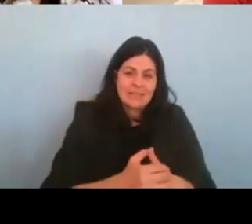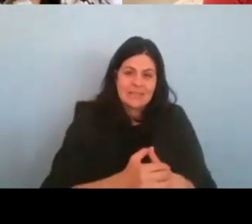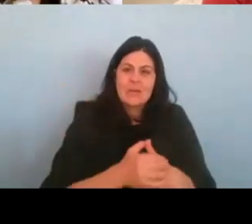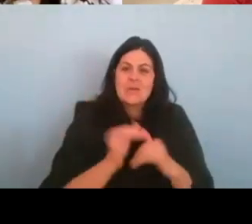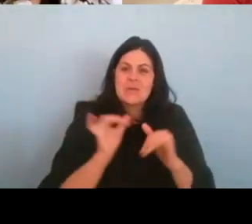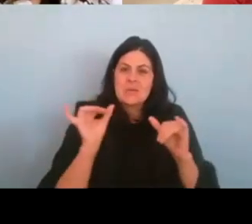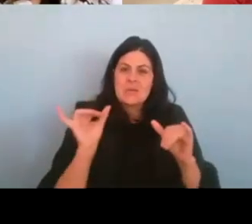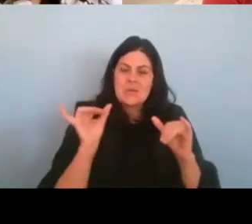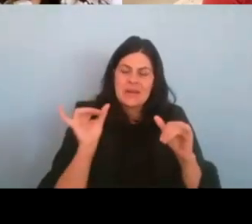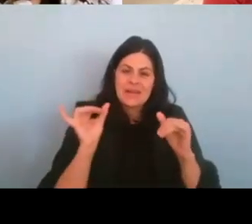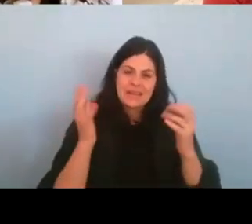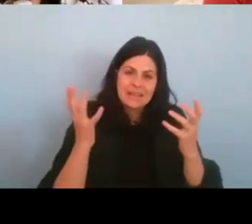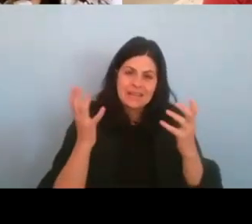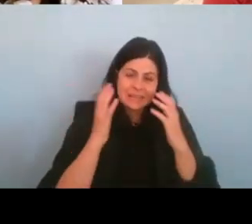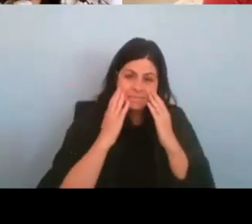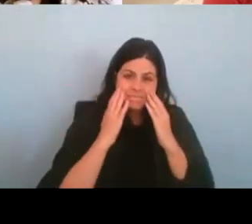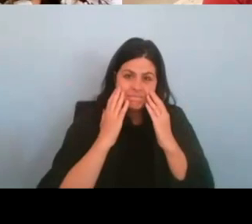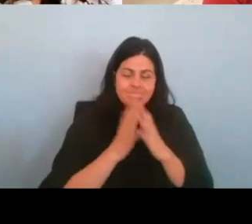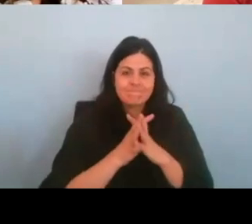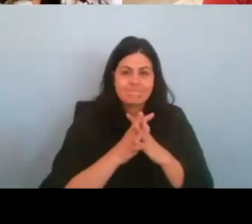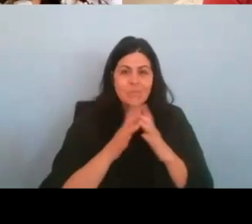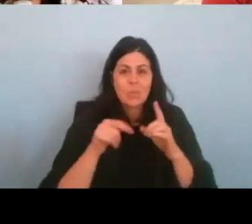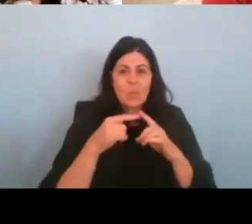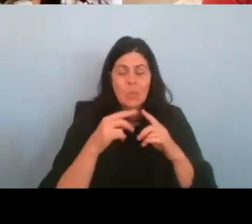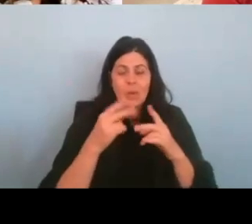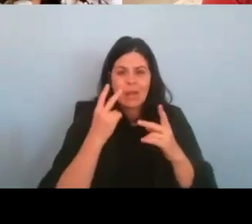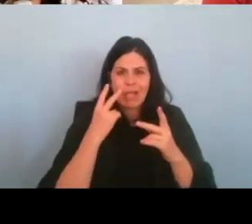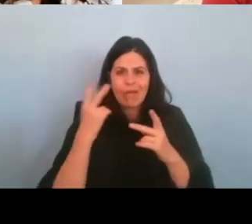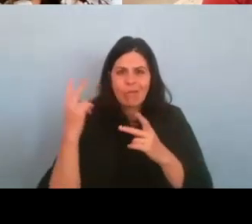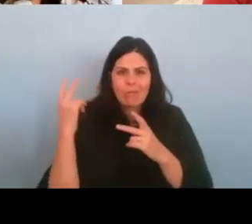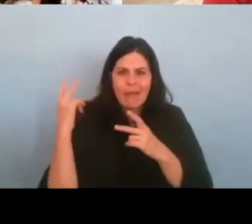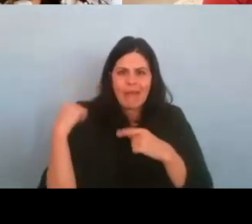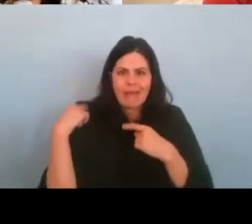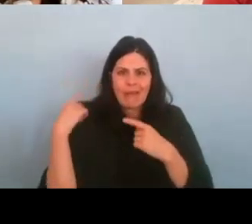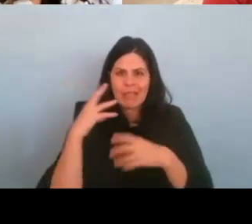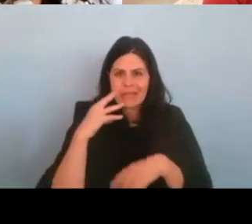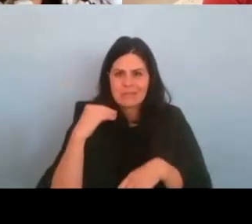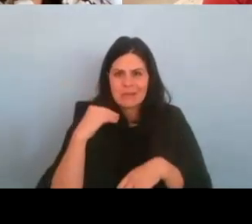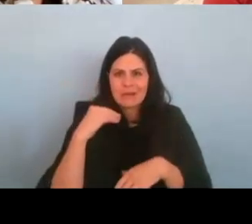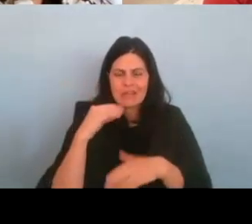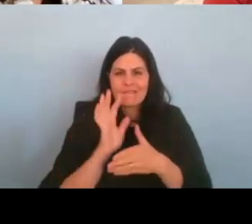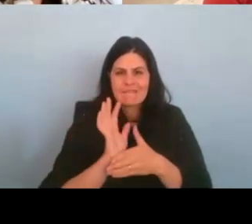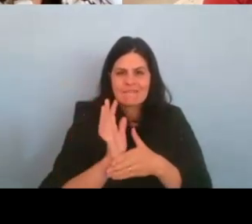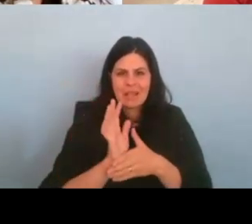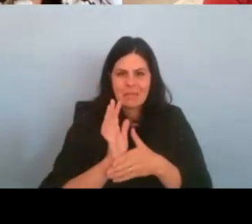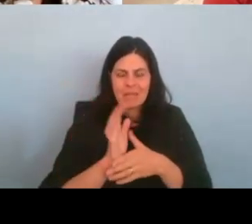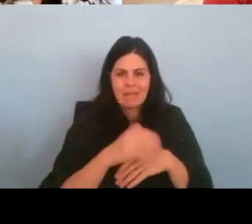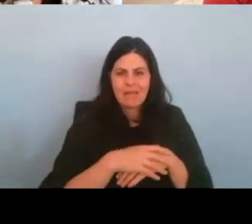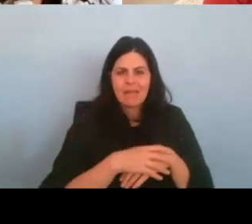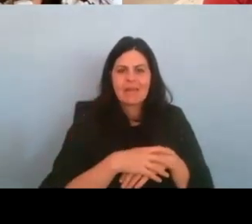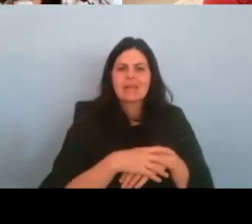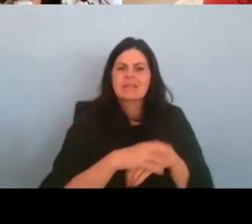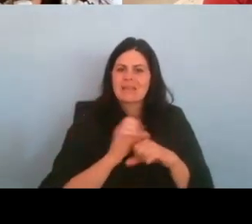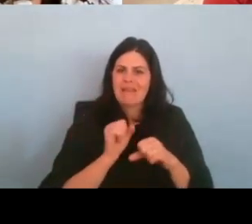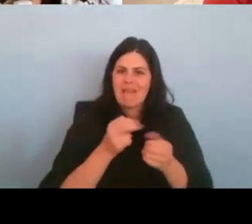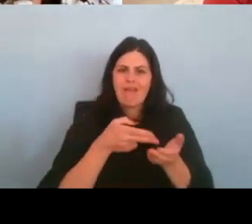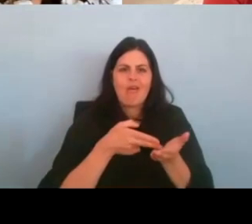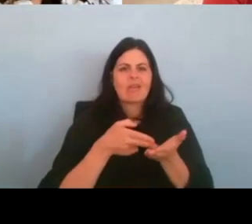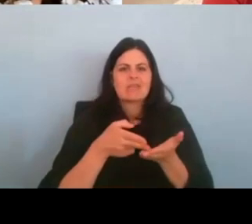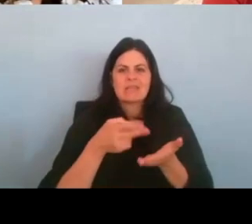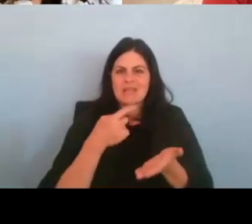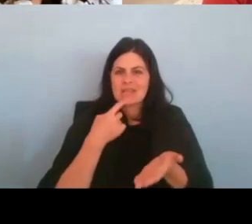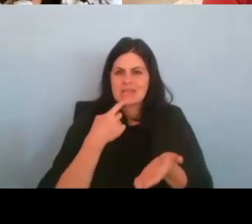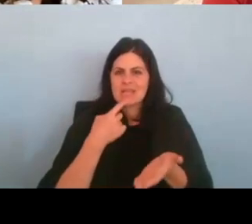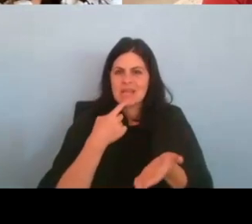yeah, I just, I, when I look back on the experience of filming, it was, it was, I can honestly say that